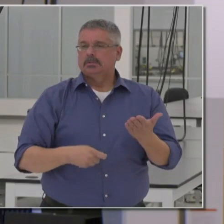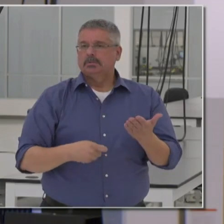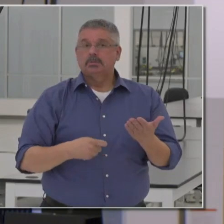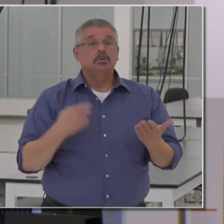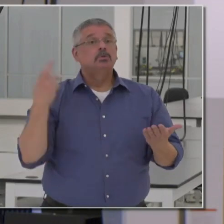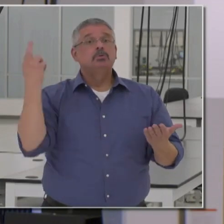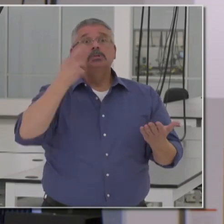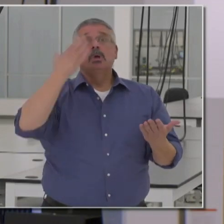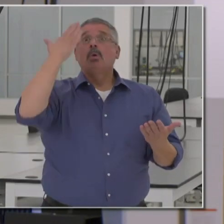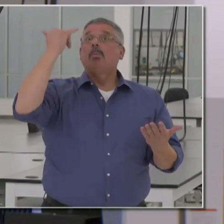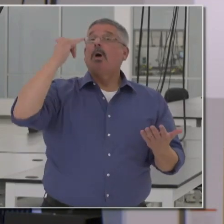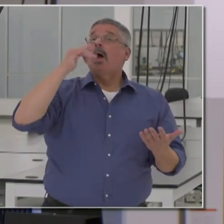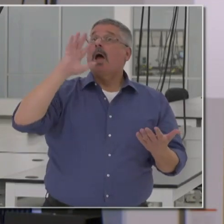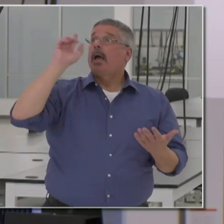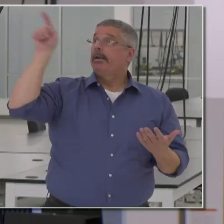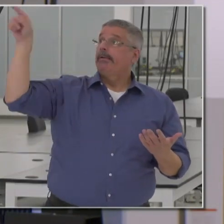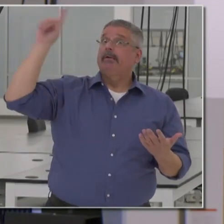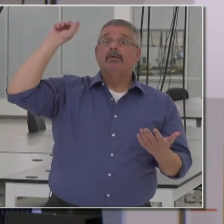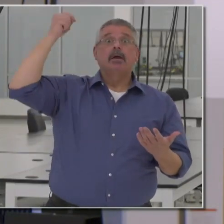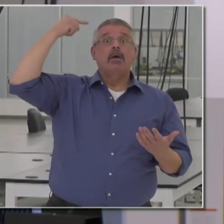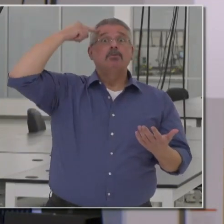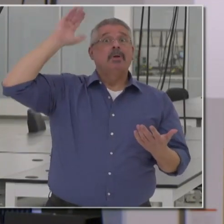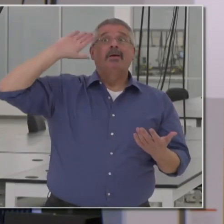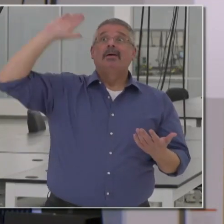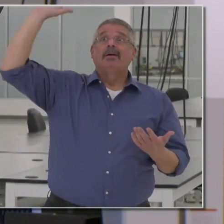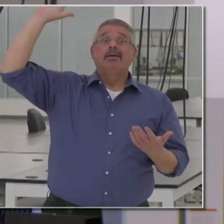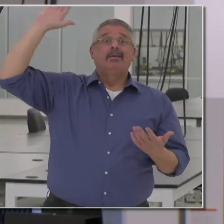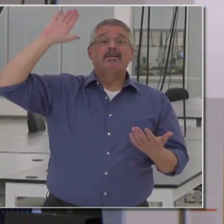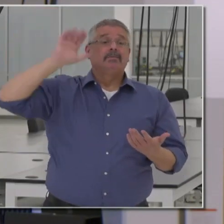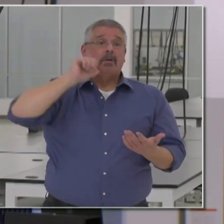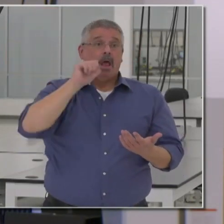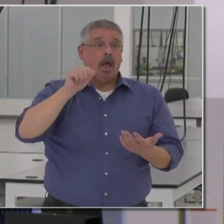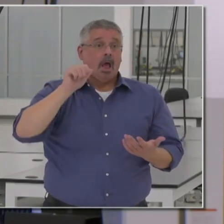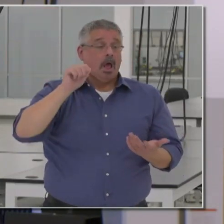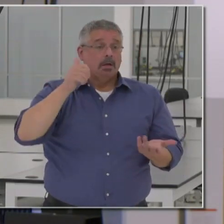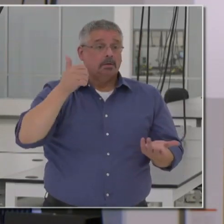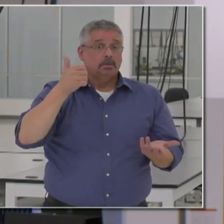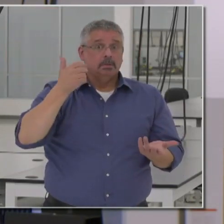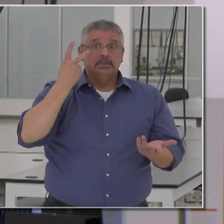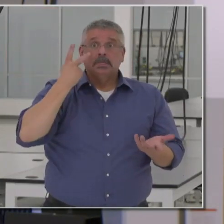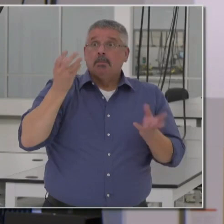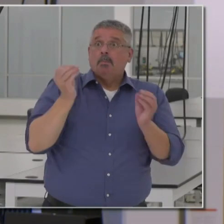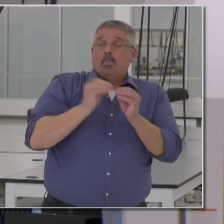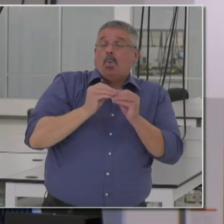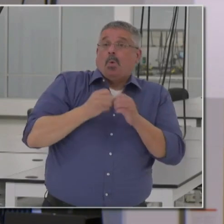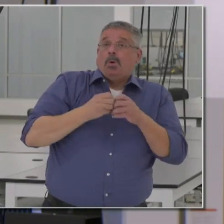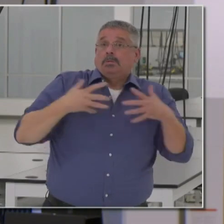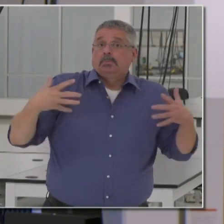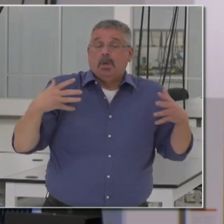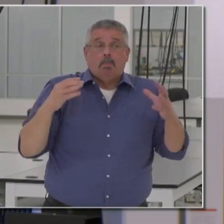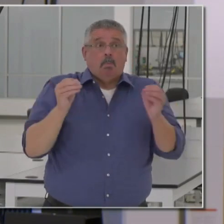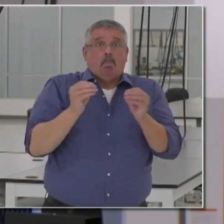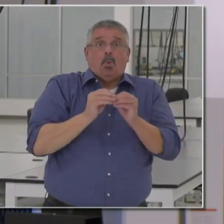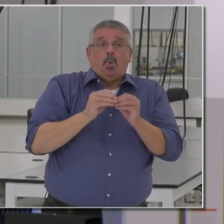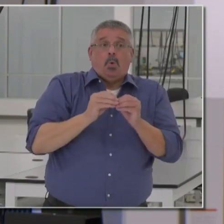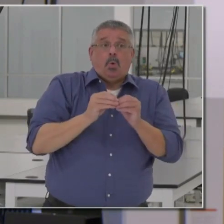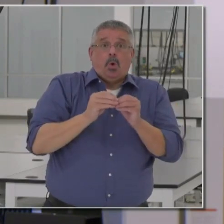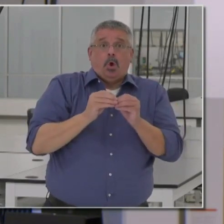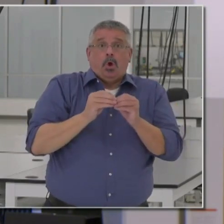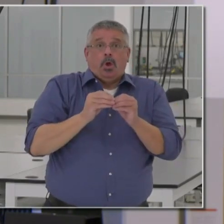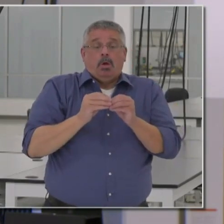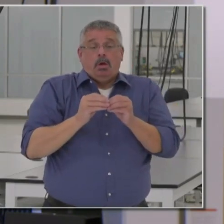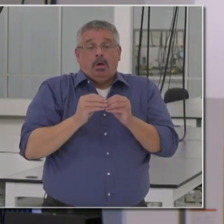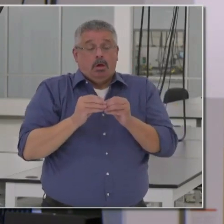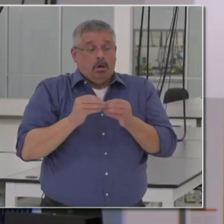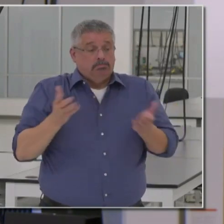Why the federal government hasn't done this, why we haven't seen more scale and more leverage